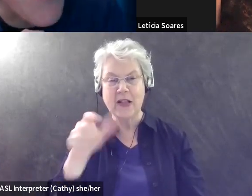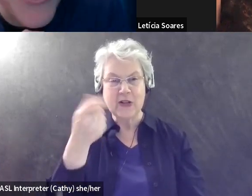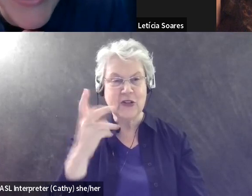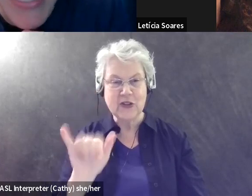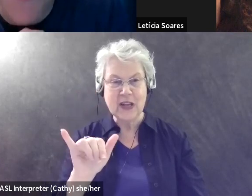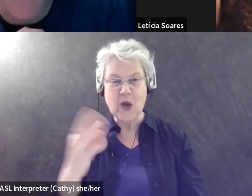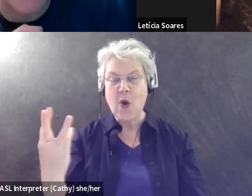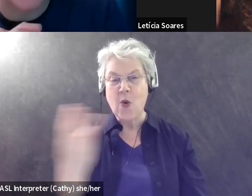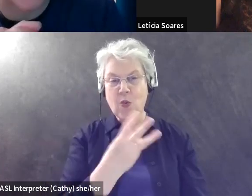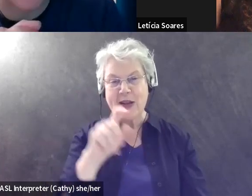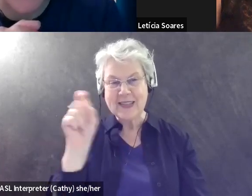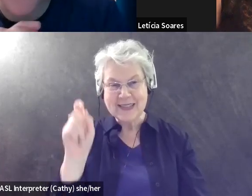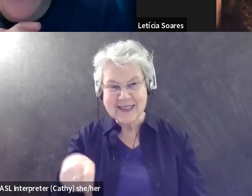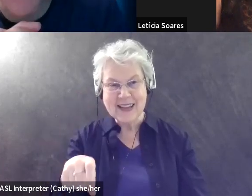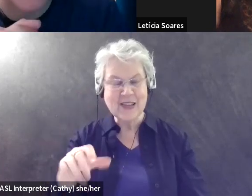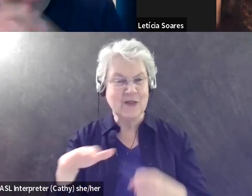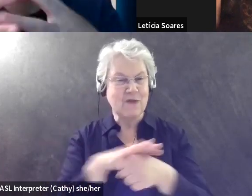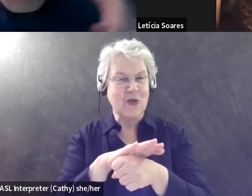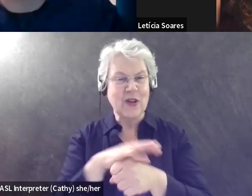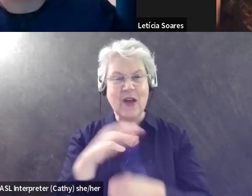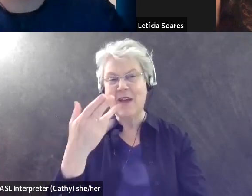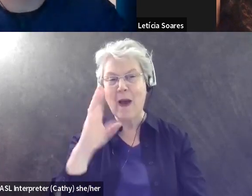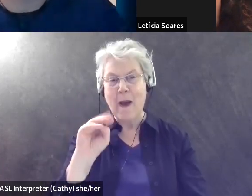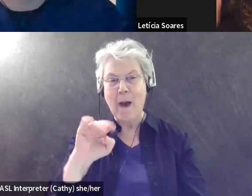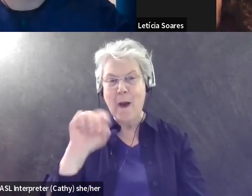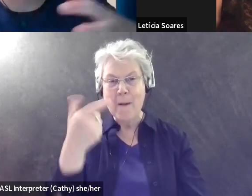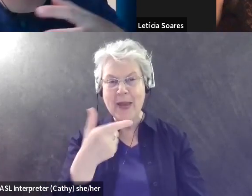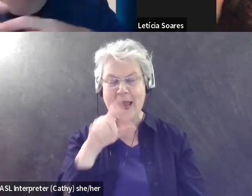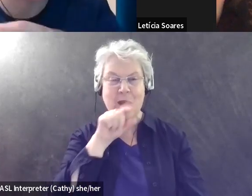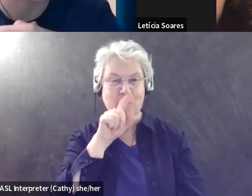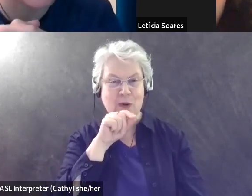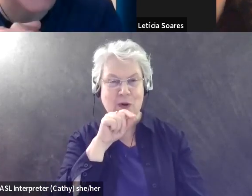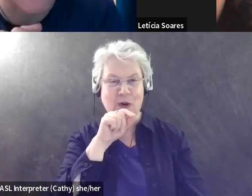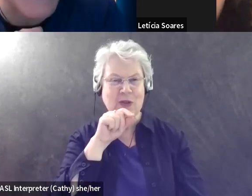full of hummingbirds. They have ones from Panama with these big fruit feeders and all these.